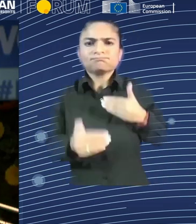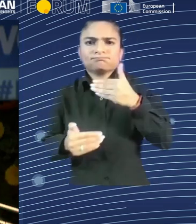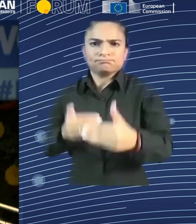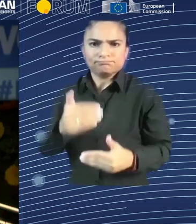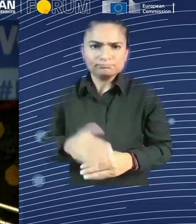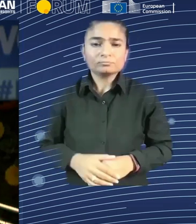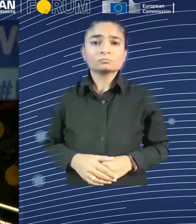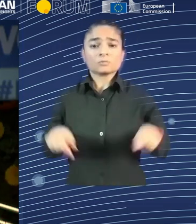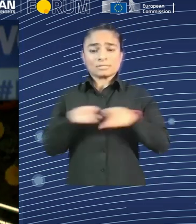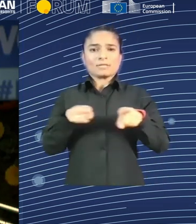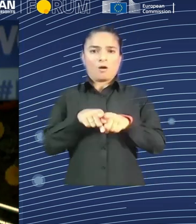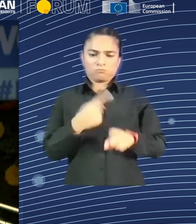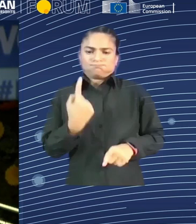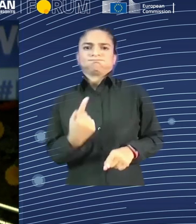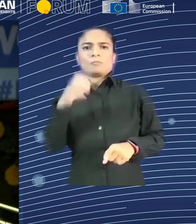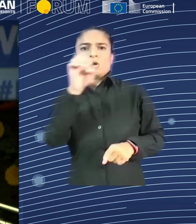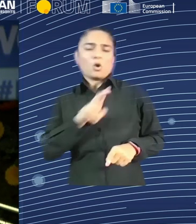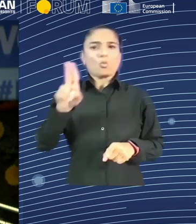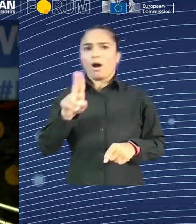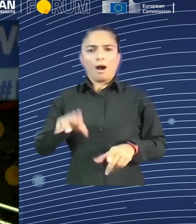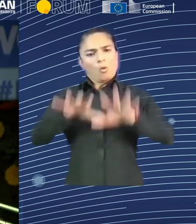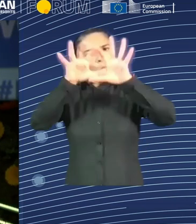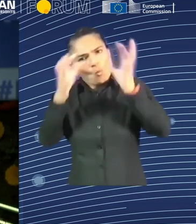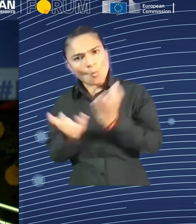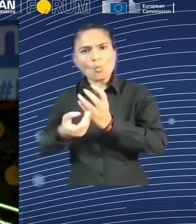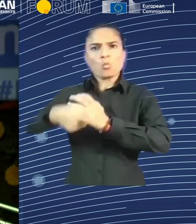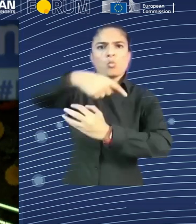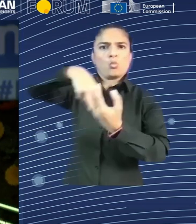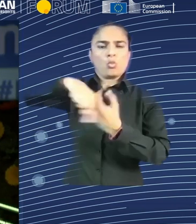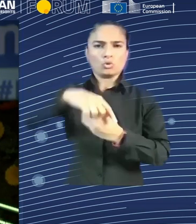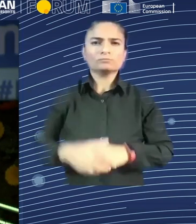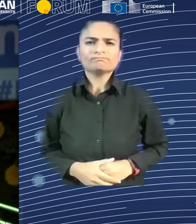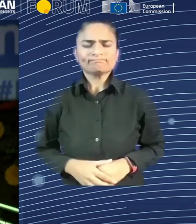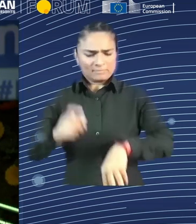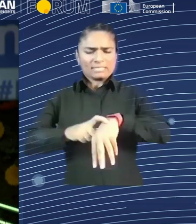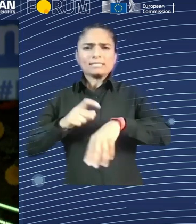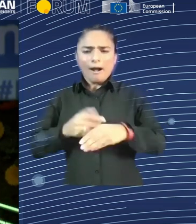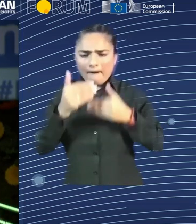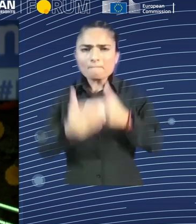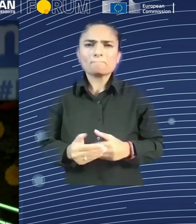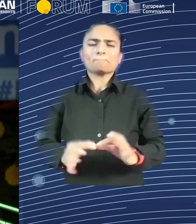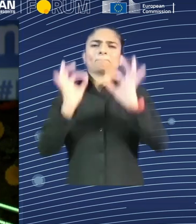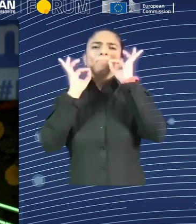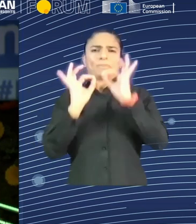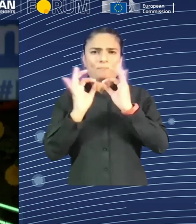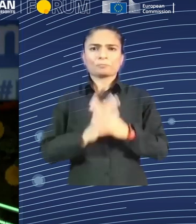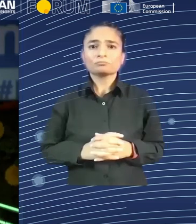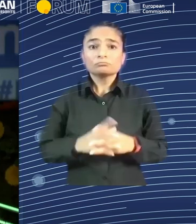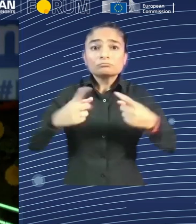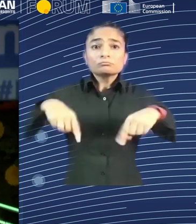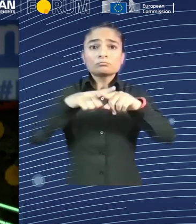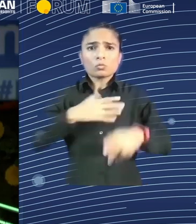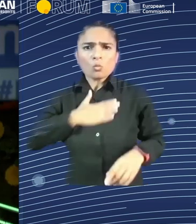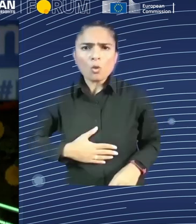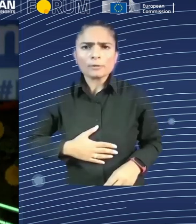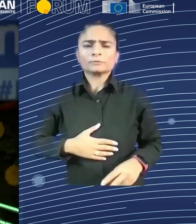that was released on the 2nd of November, that is topping the charts in UK, Germany and Austria. And this